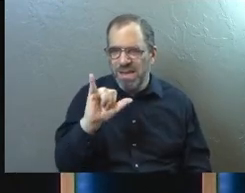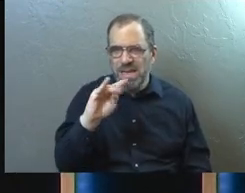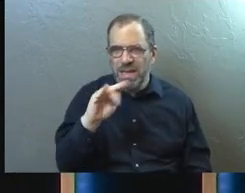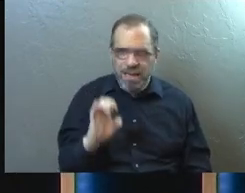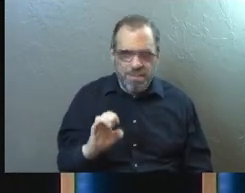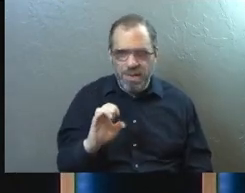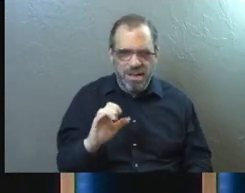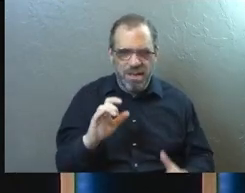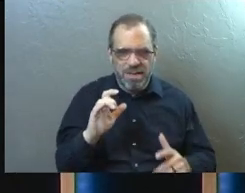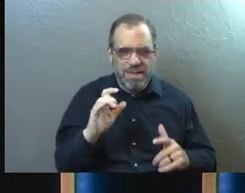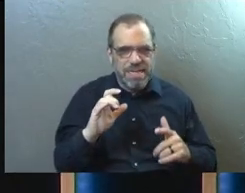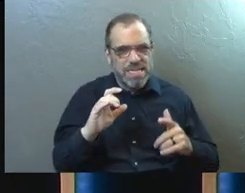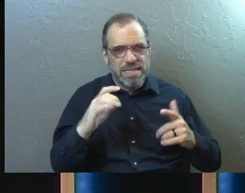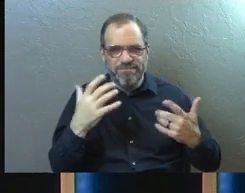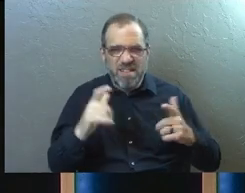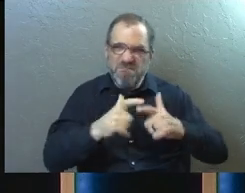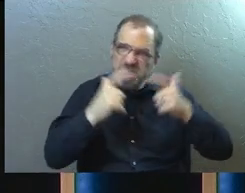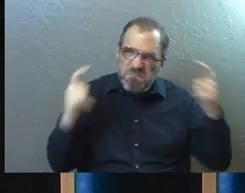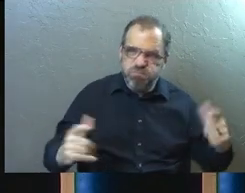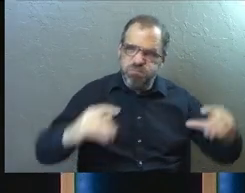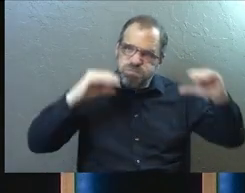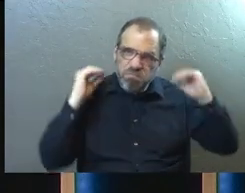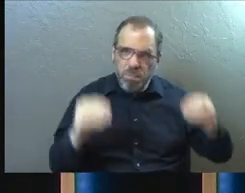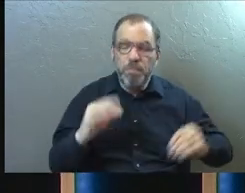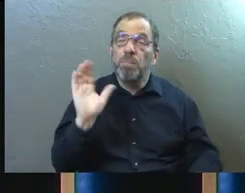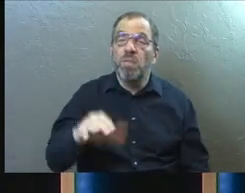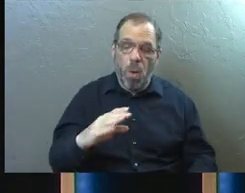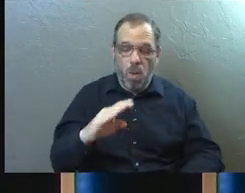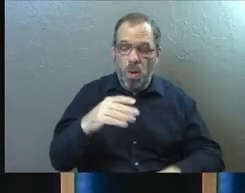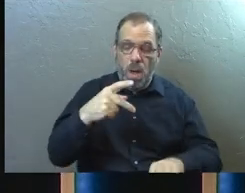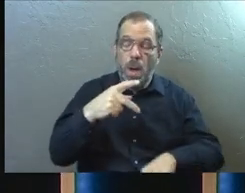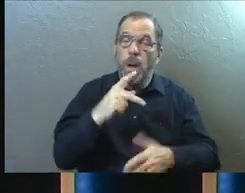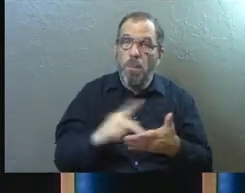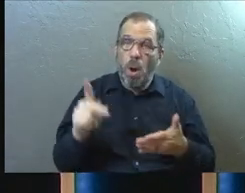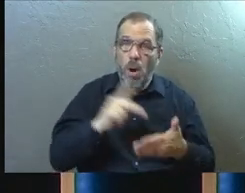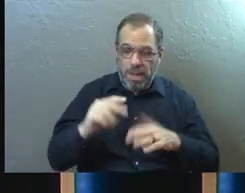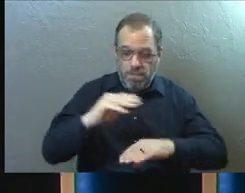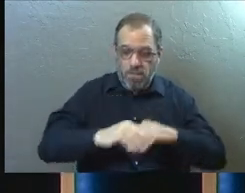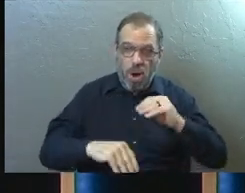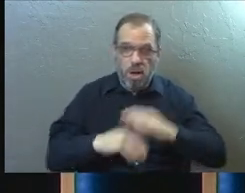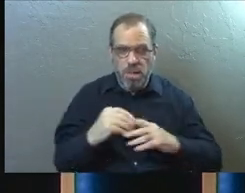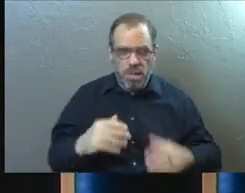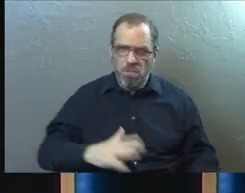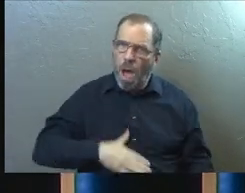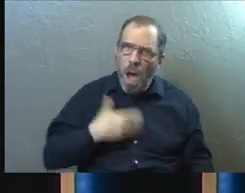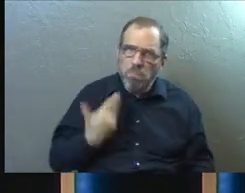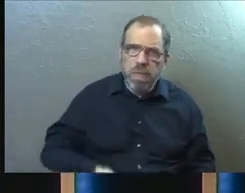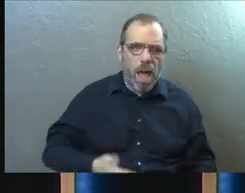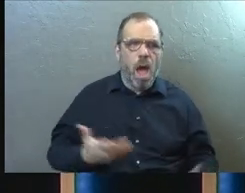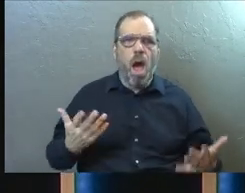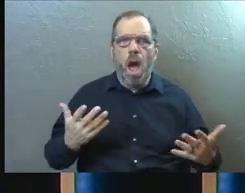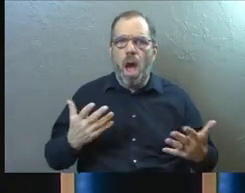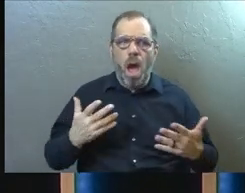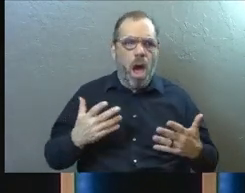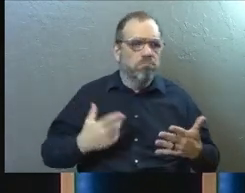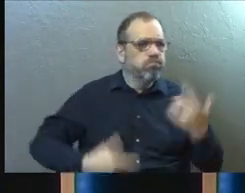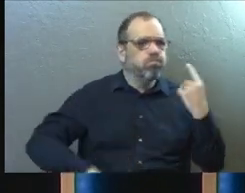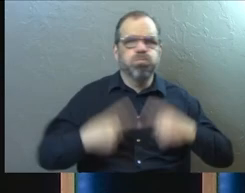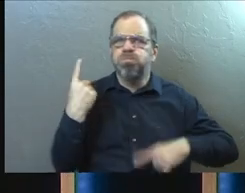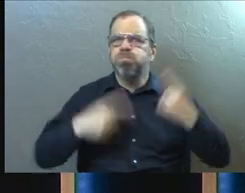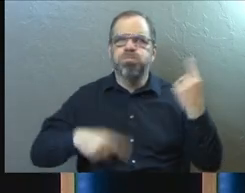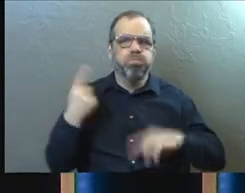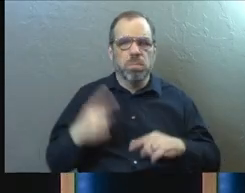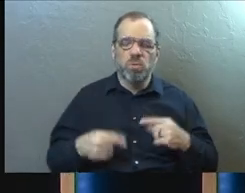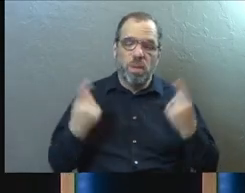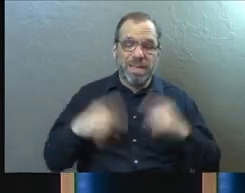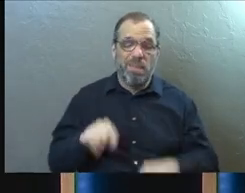in there, which I just find to be a perk. But Paul and Barnabas are upset by this and they argue about this. That's not right. And that's the moment